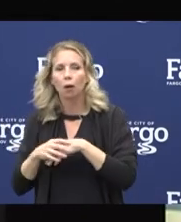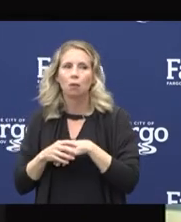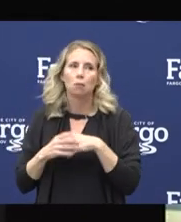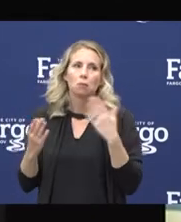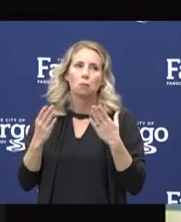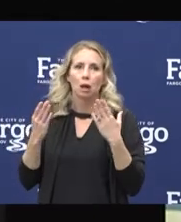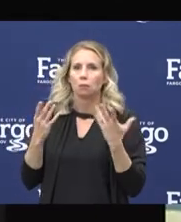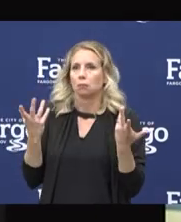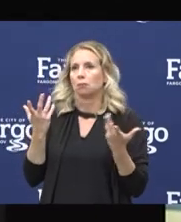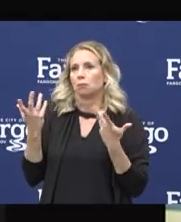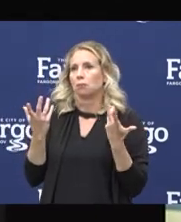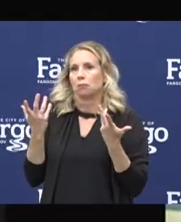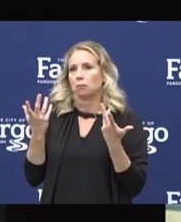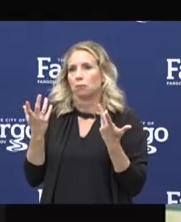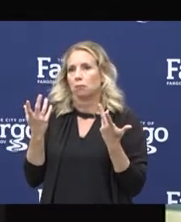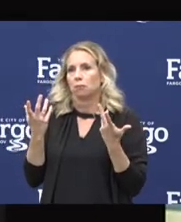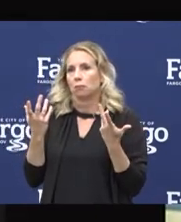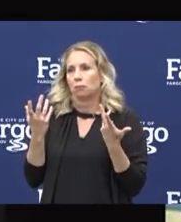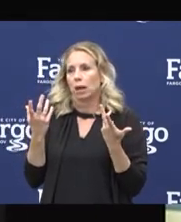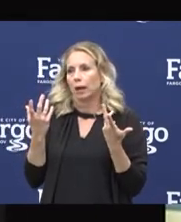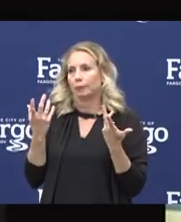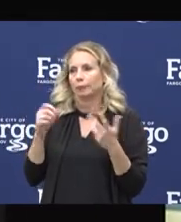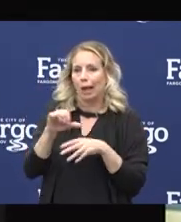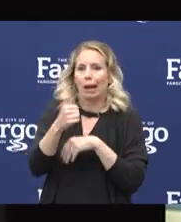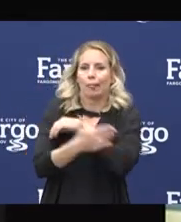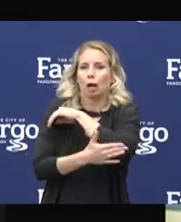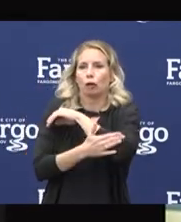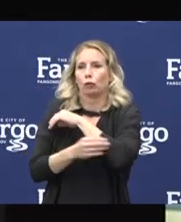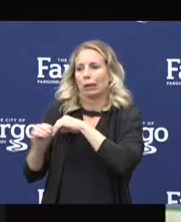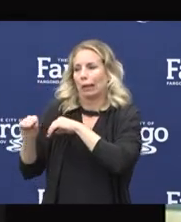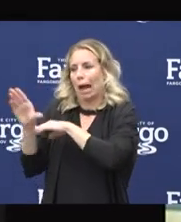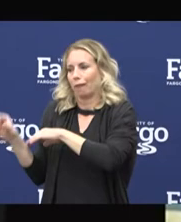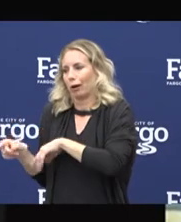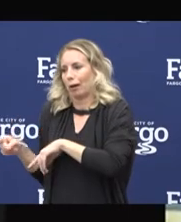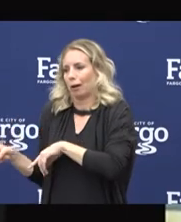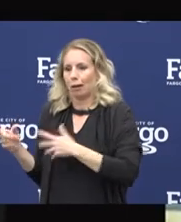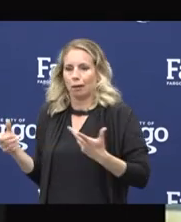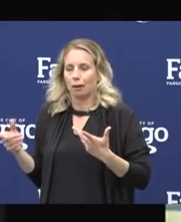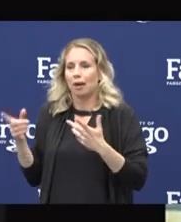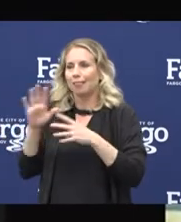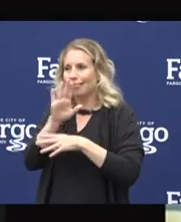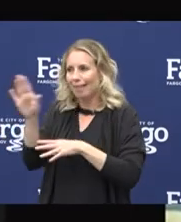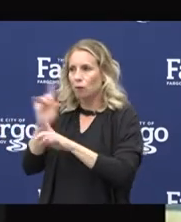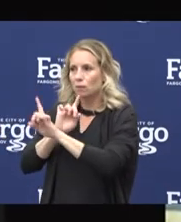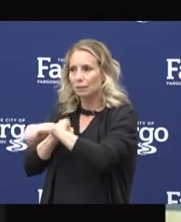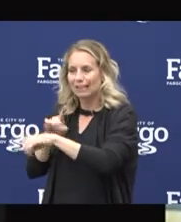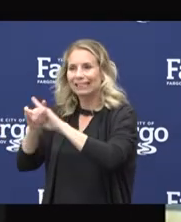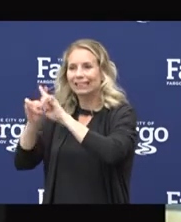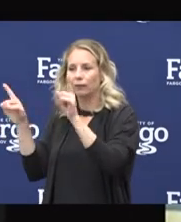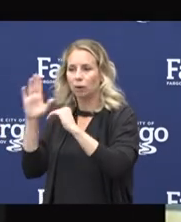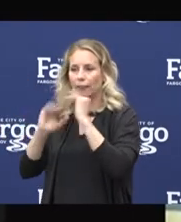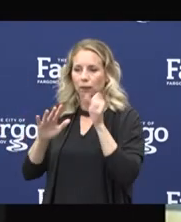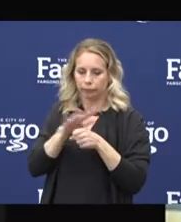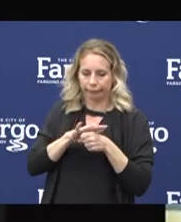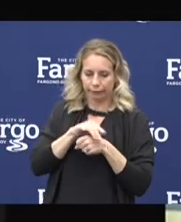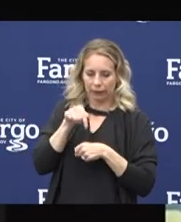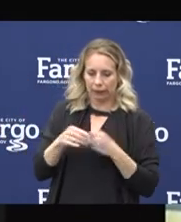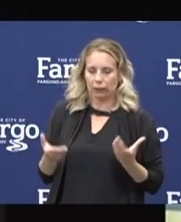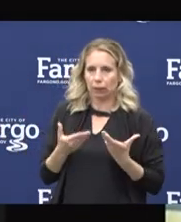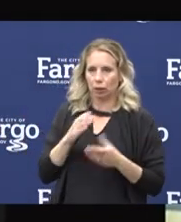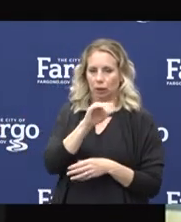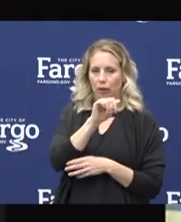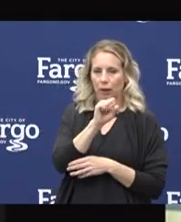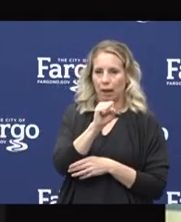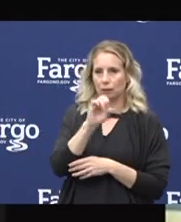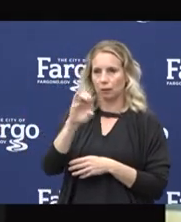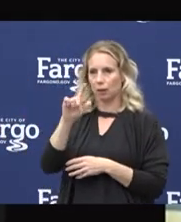in maybe a home country, if you're from Africa, is going to be a different response than what's happening in Cascale and what our